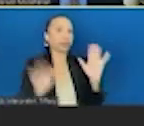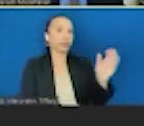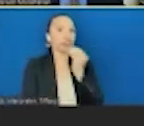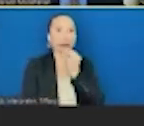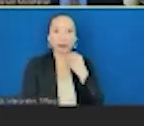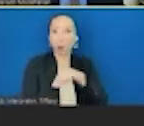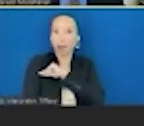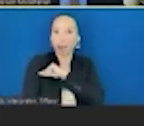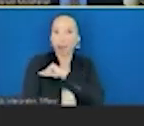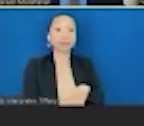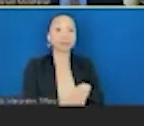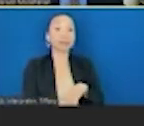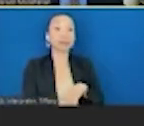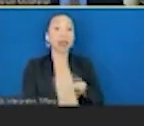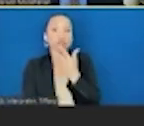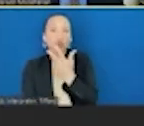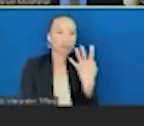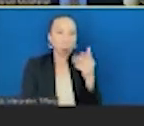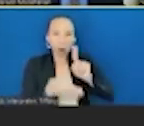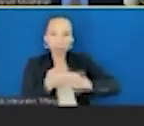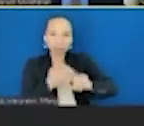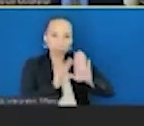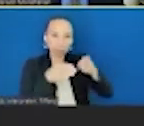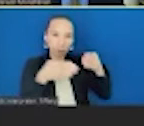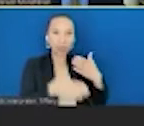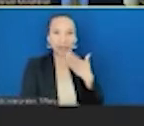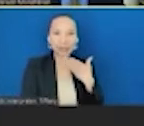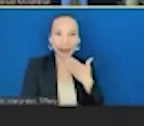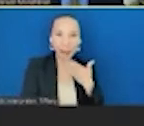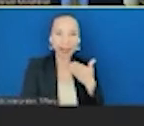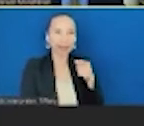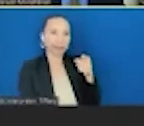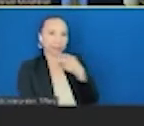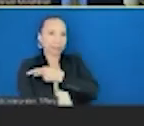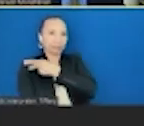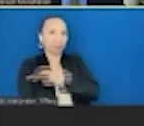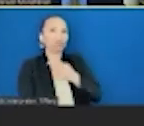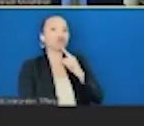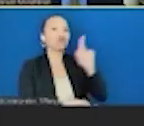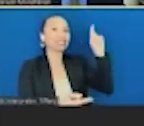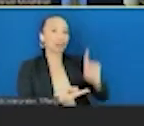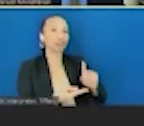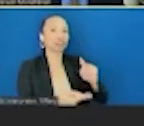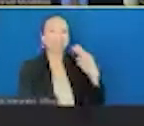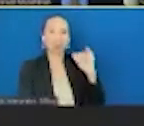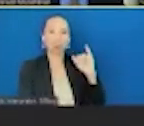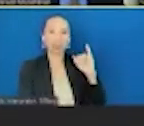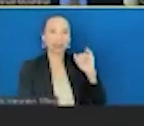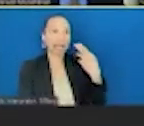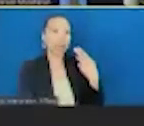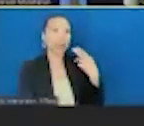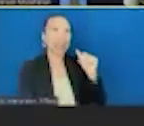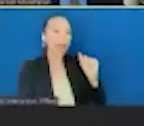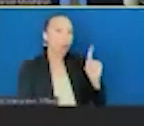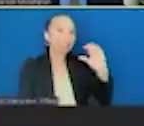Three of four that looked at diabetic patients found reductions in hemoglobin A1C, which is the measure of diabetic control. And two of